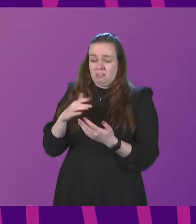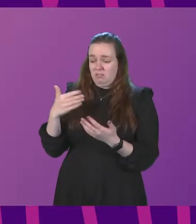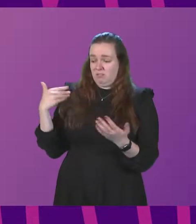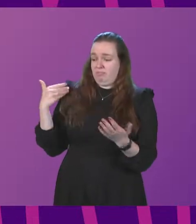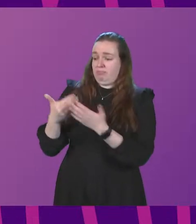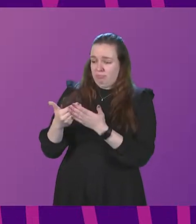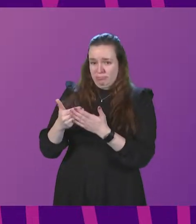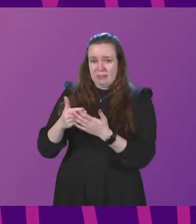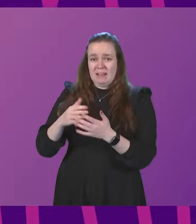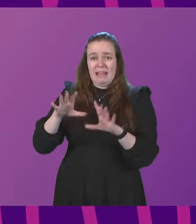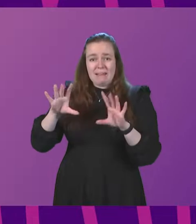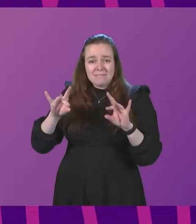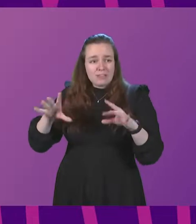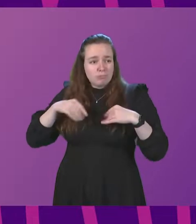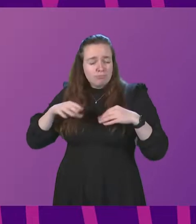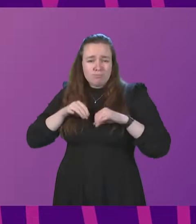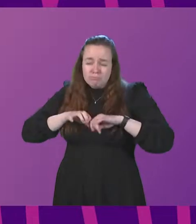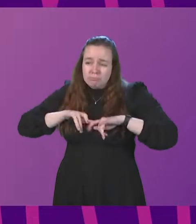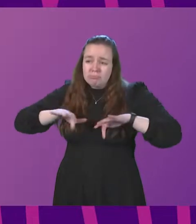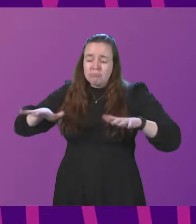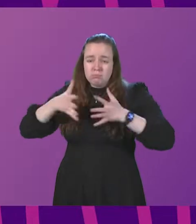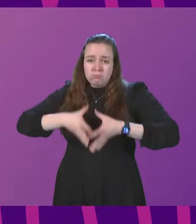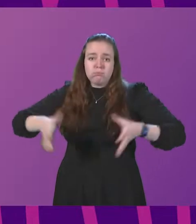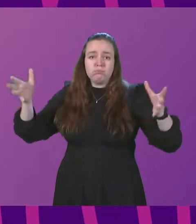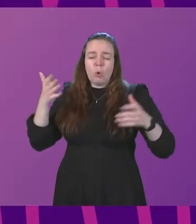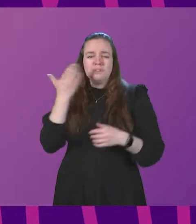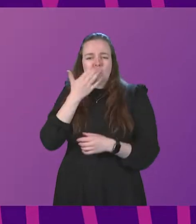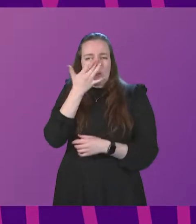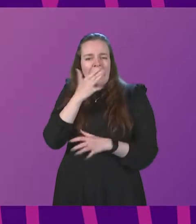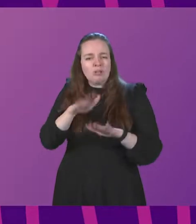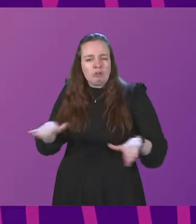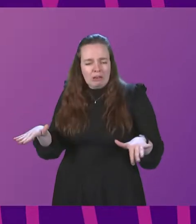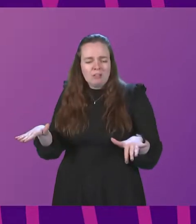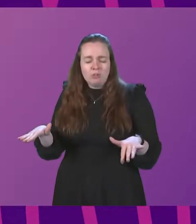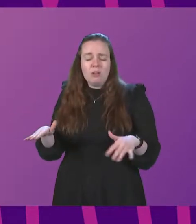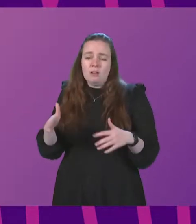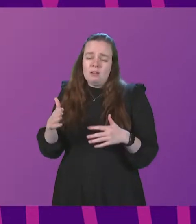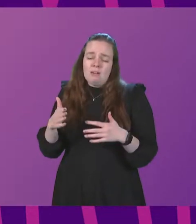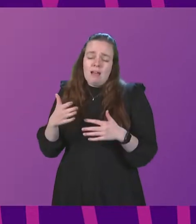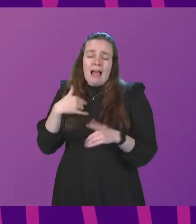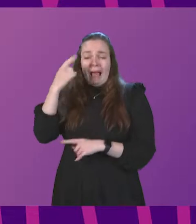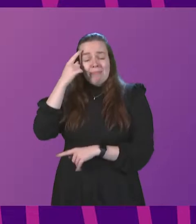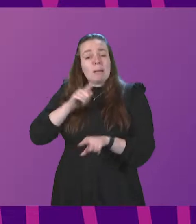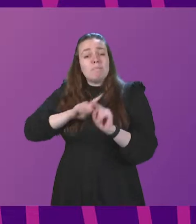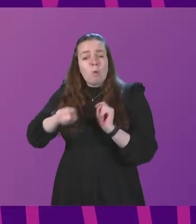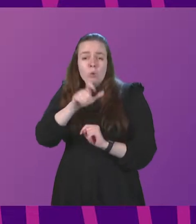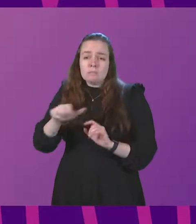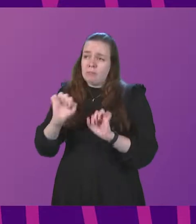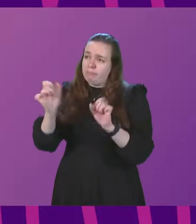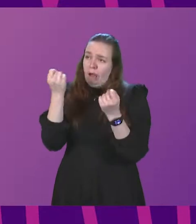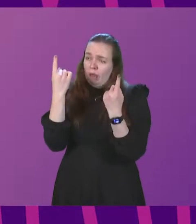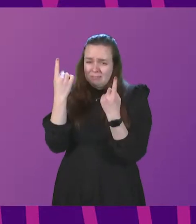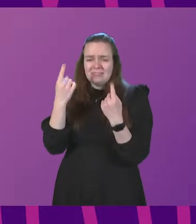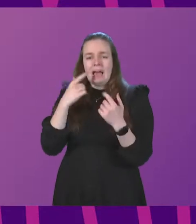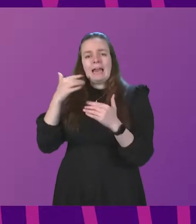infections amongst young people of school age. There is a difference and I think most people understand the difference